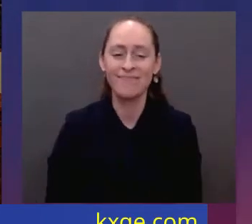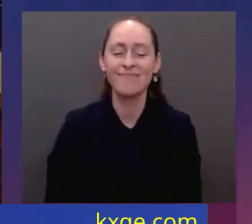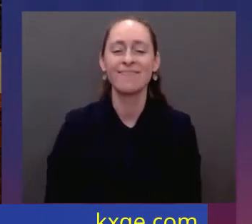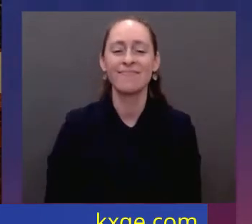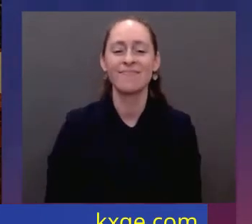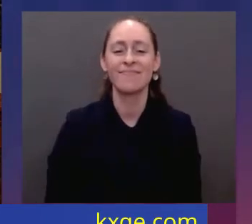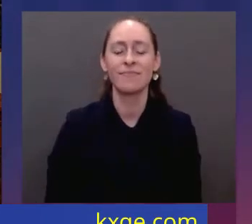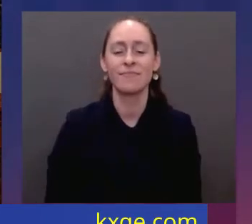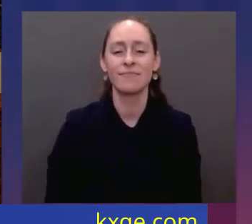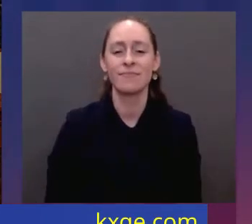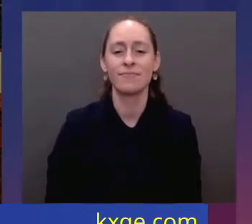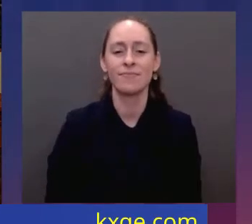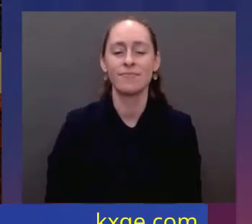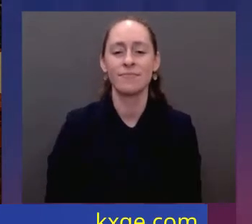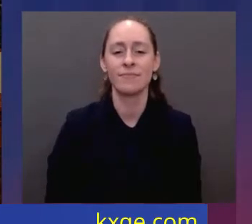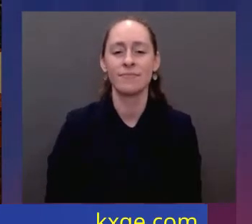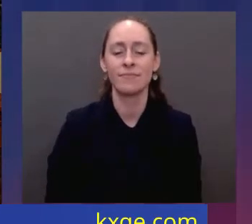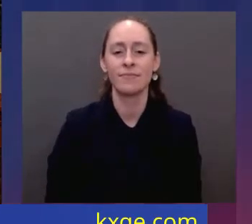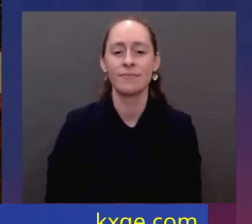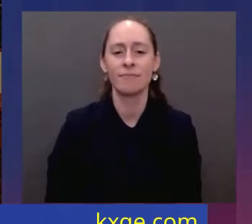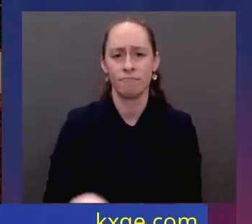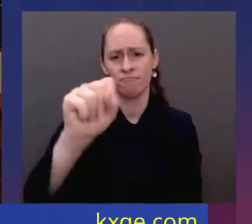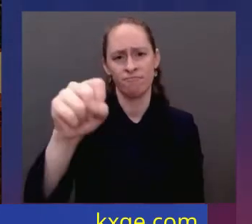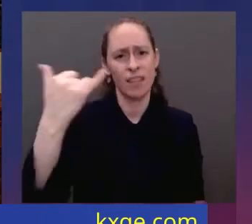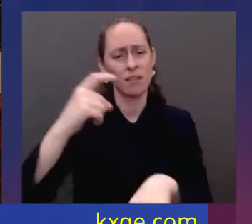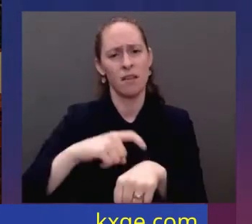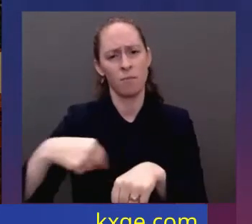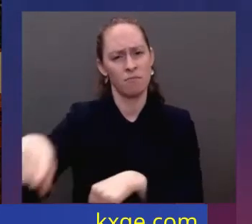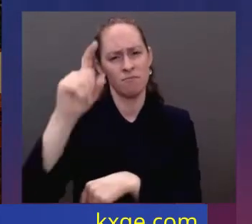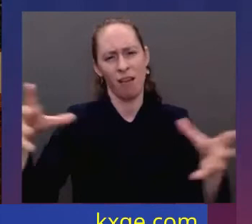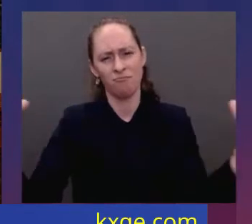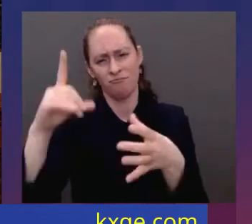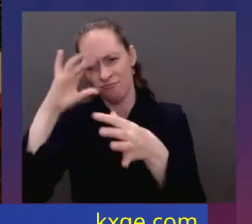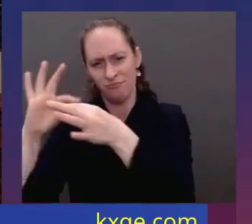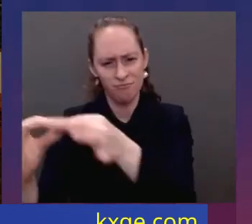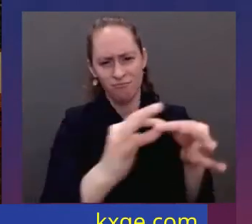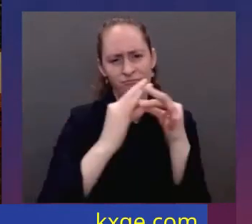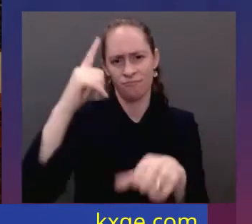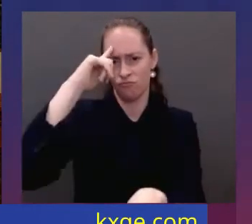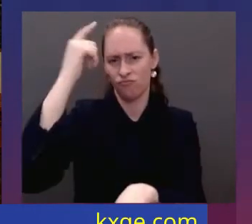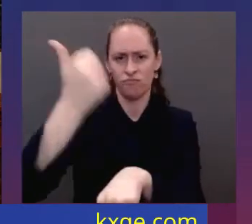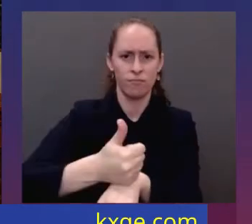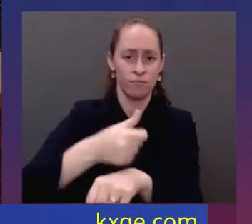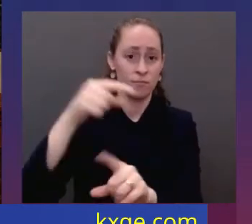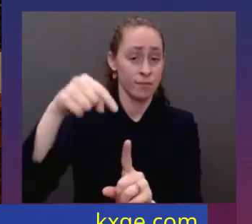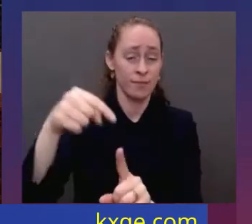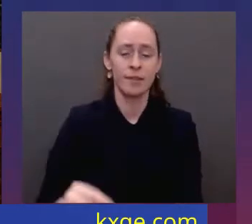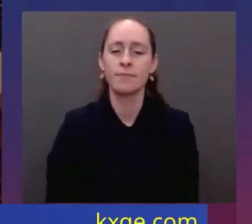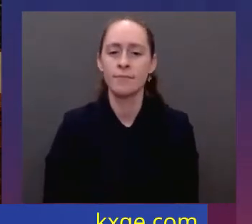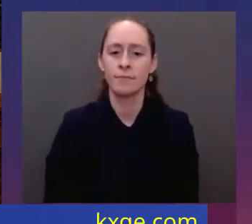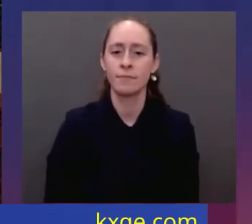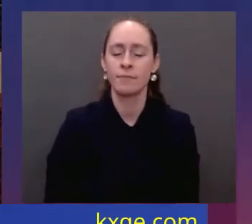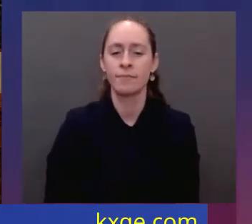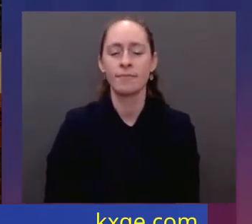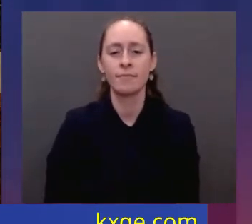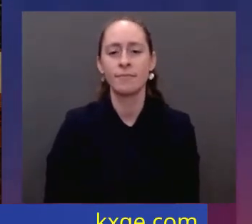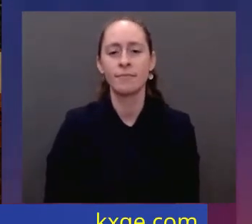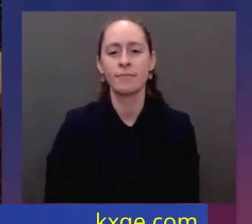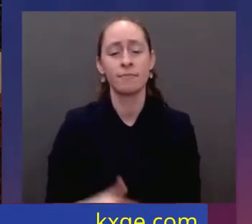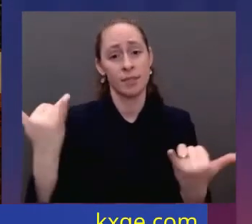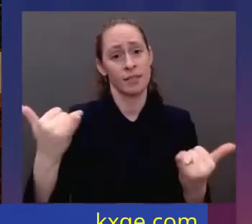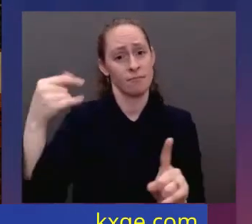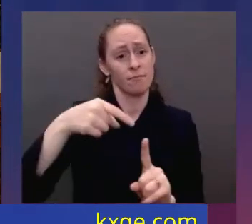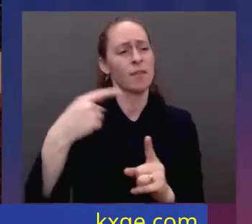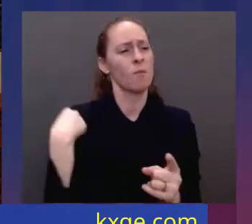our test of resolve and conscience of history itself. It is in this moment that our character of this generation is formed. Our purpose is